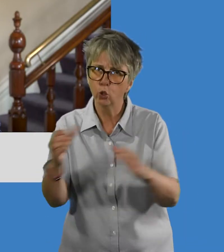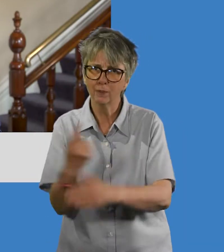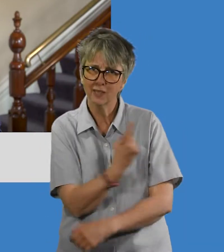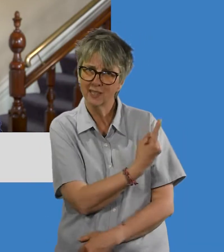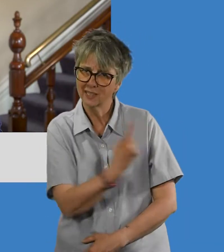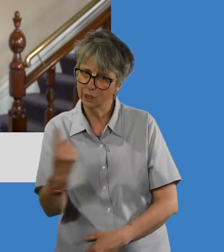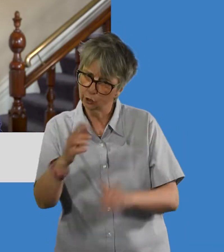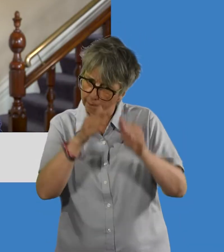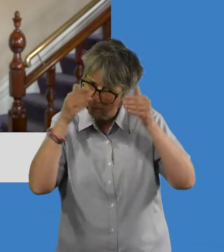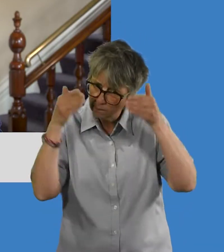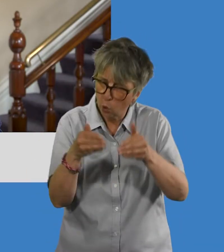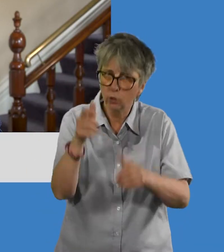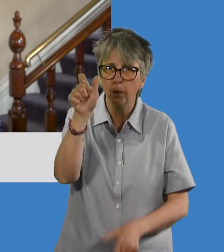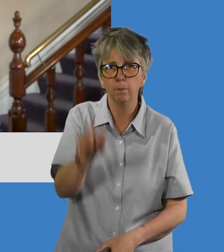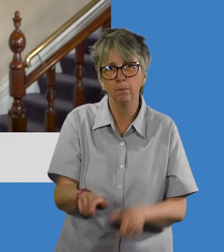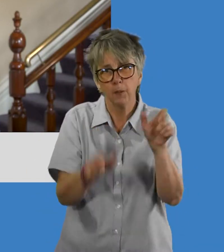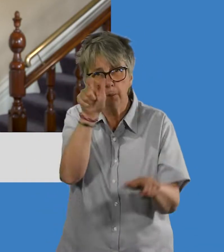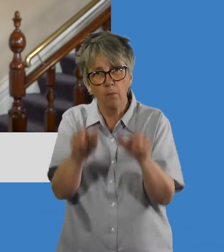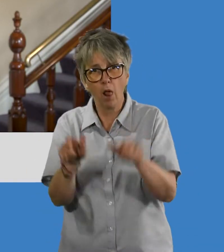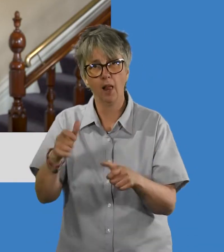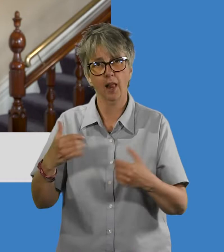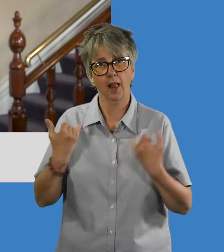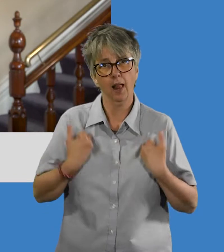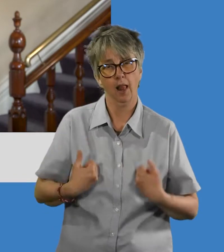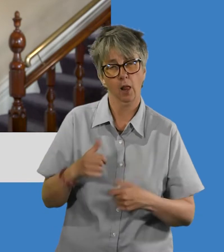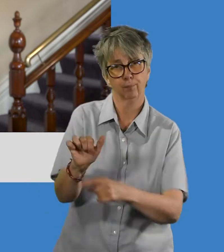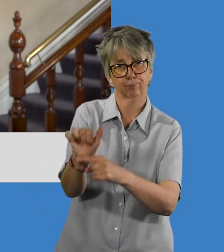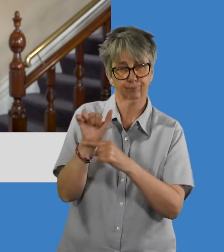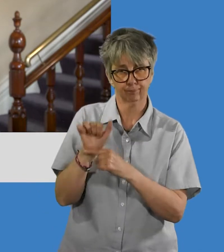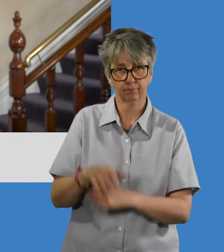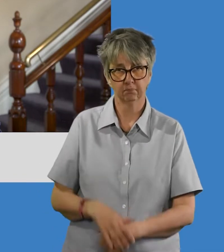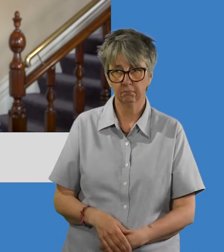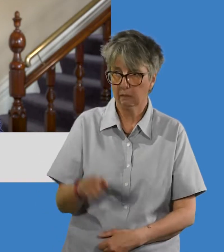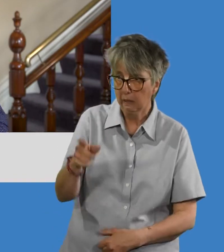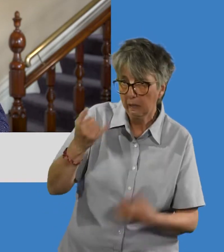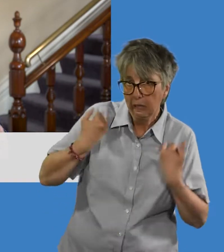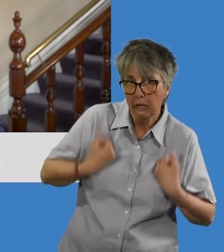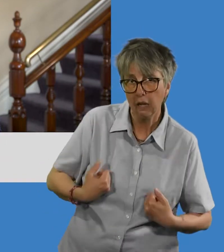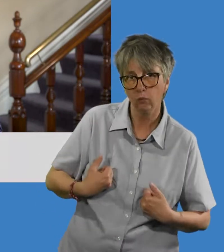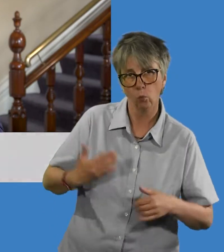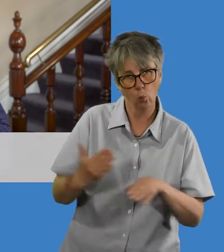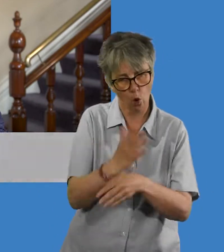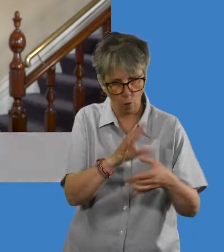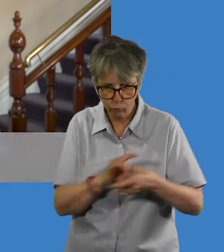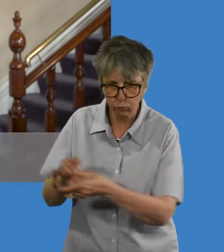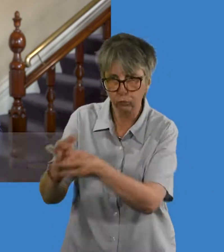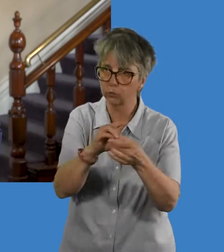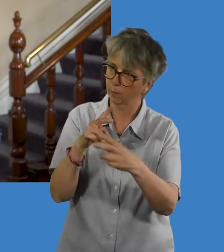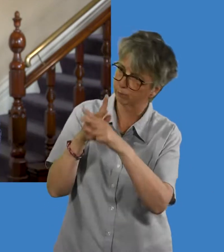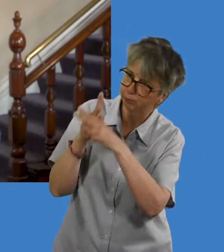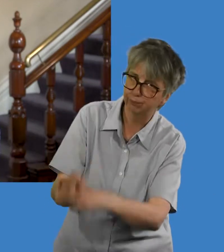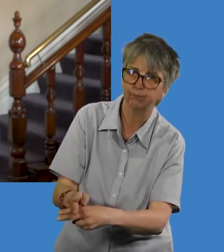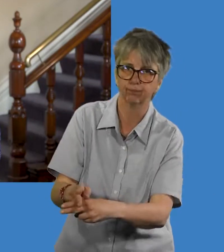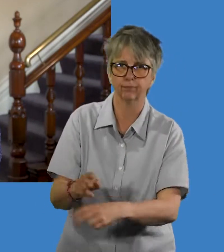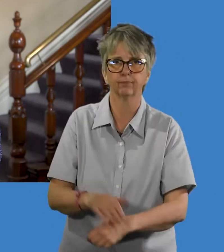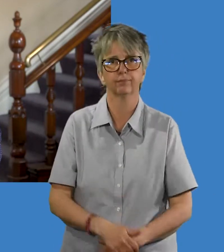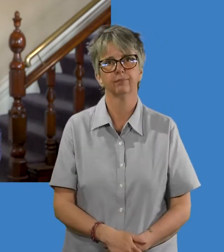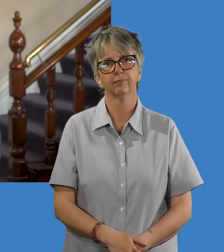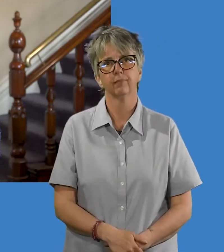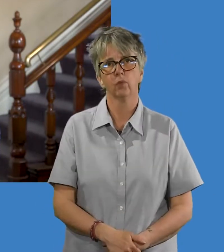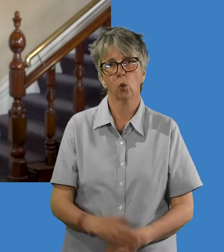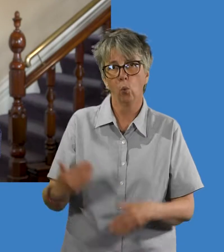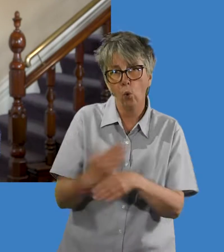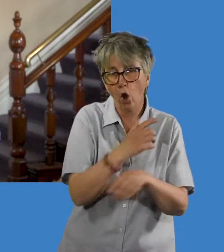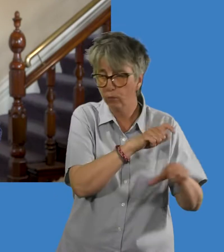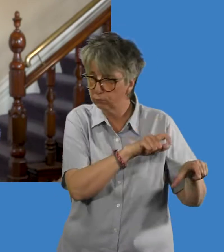dedicated to developing new ways to prevent people from becoming ill and pooling our resources to care for them more effectively